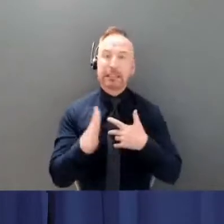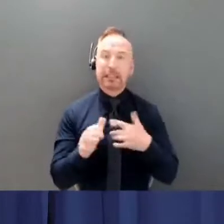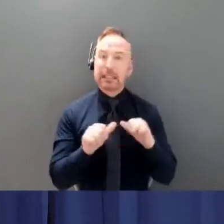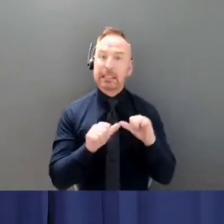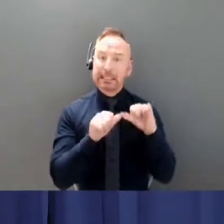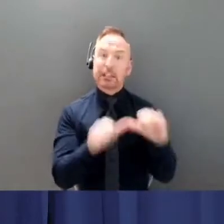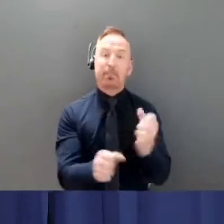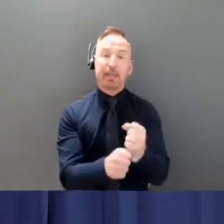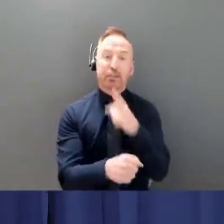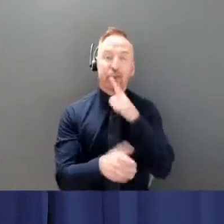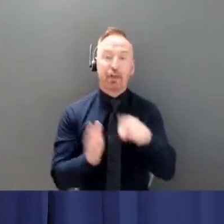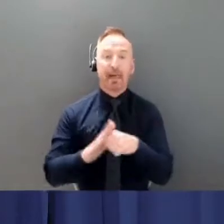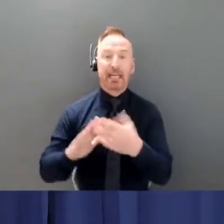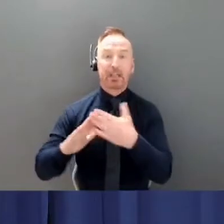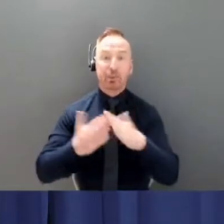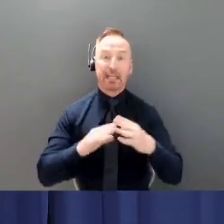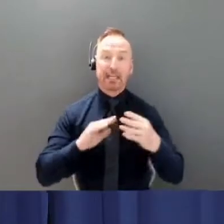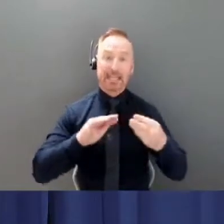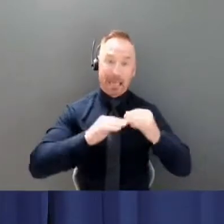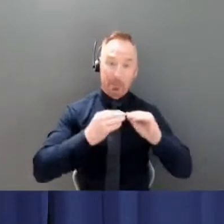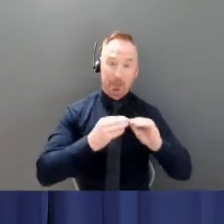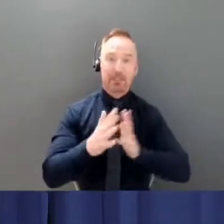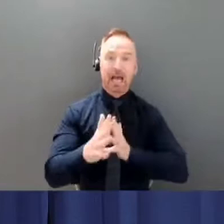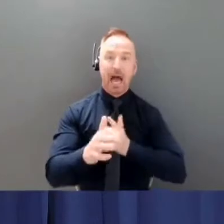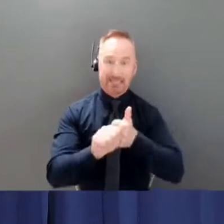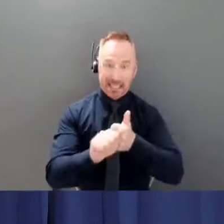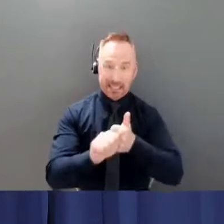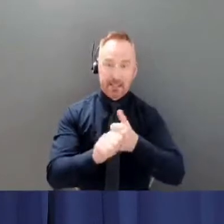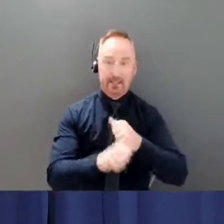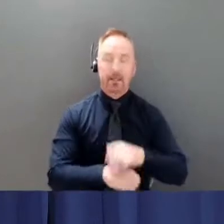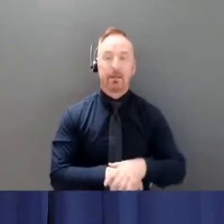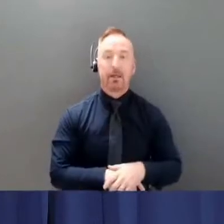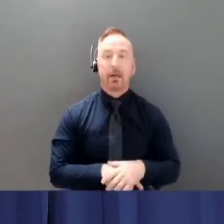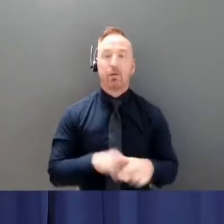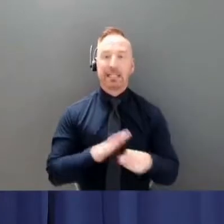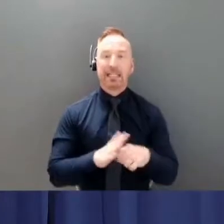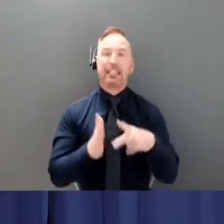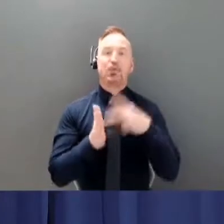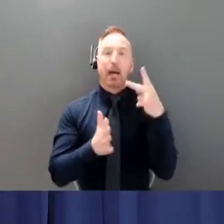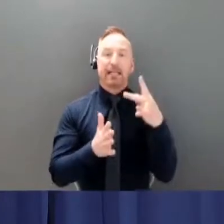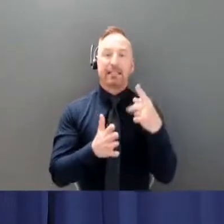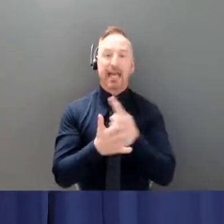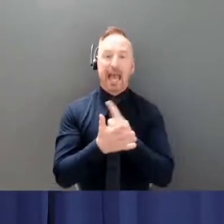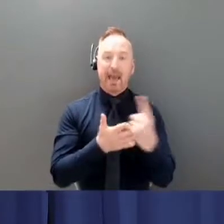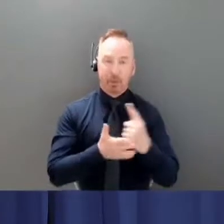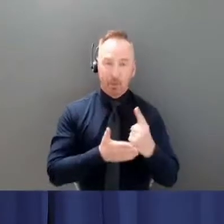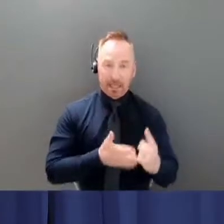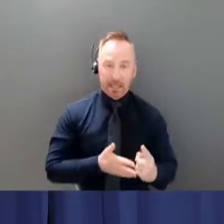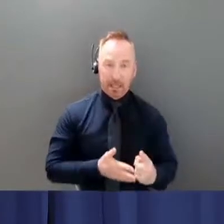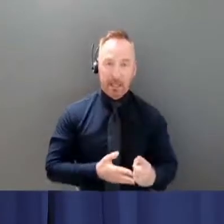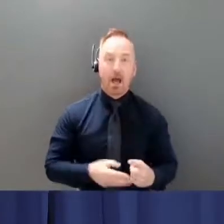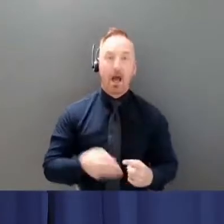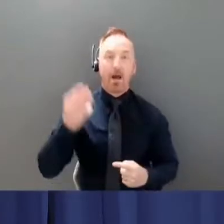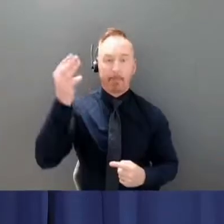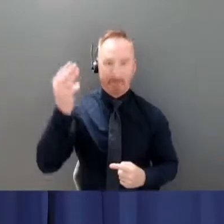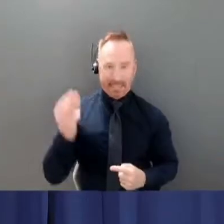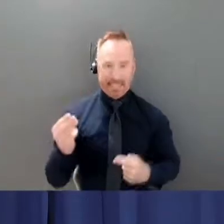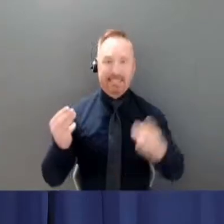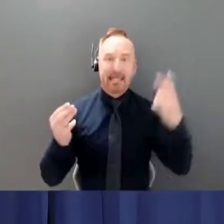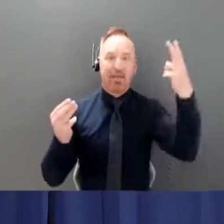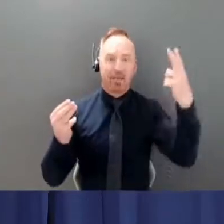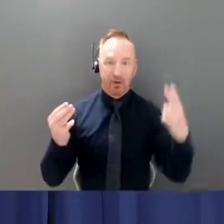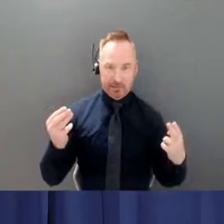by community updated and we're aiming for twice a week on Mondays and Thursdays and again, that will be